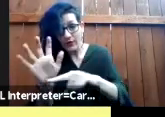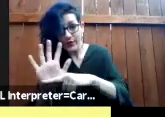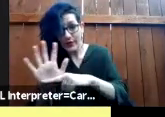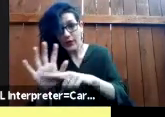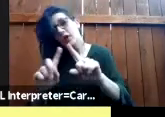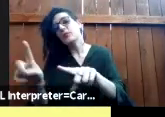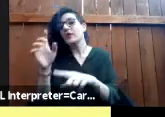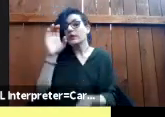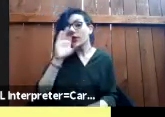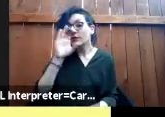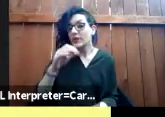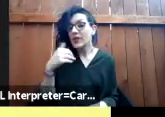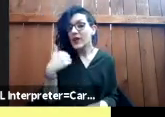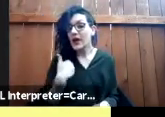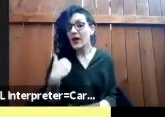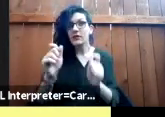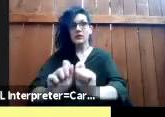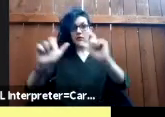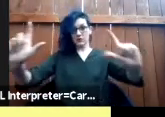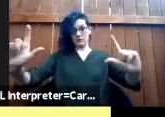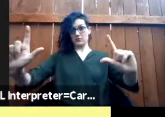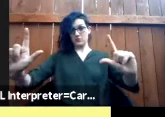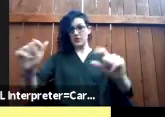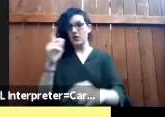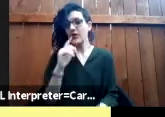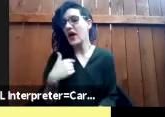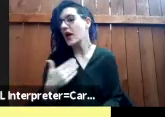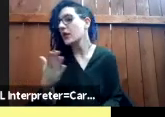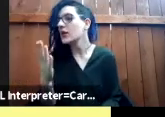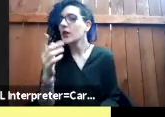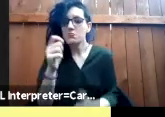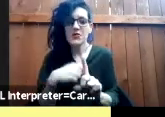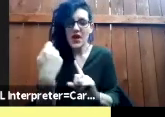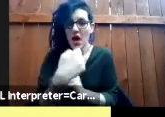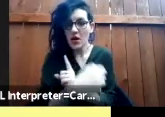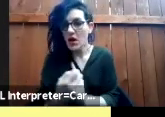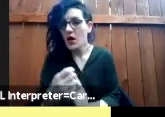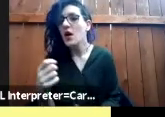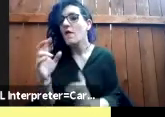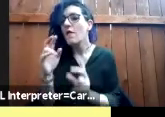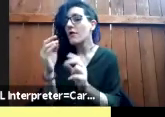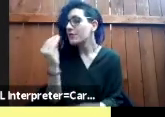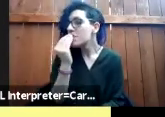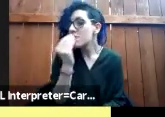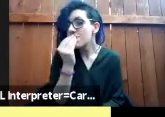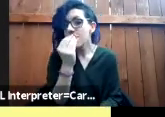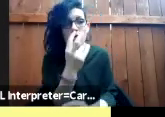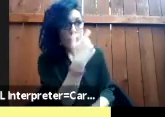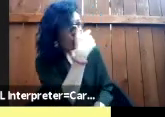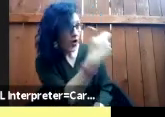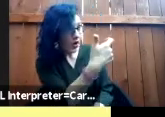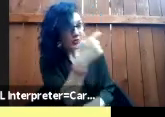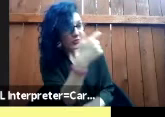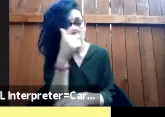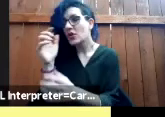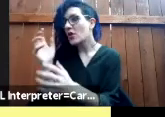we we had a screening and we had banana banana themed foods and we watched the film and we talked about the film and we talked about how the film